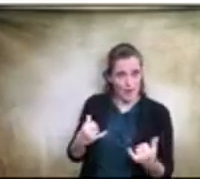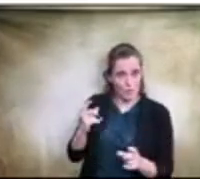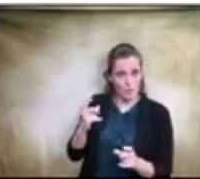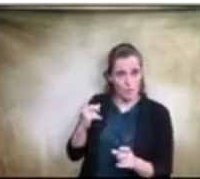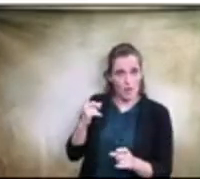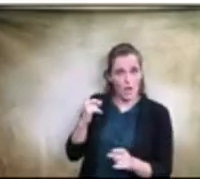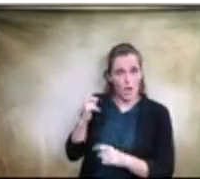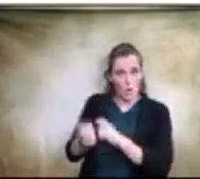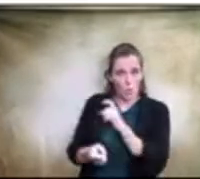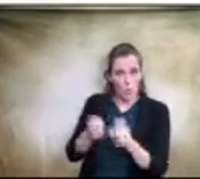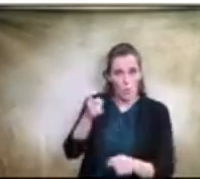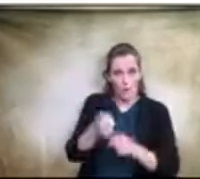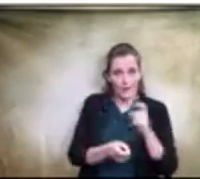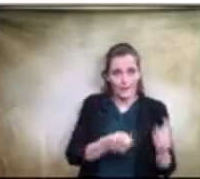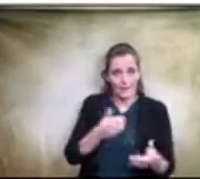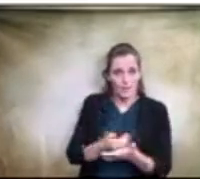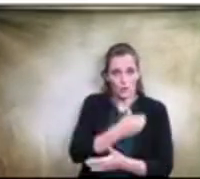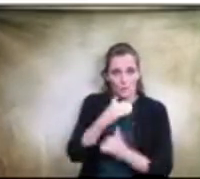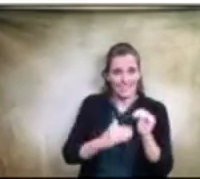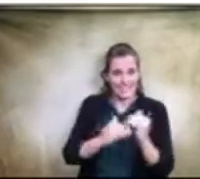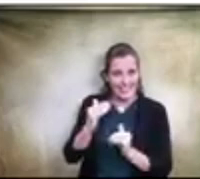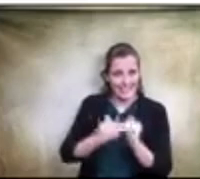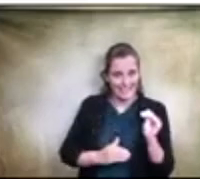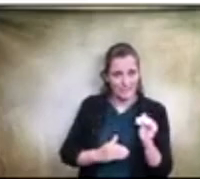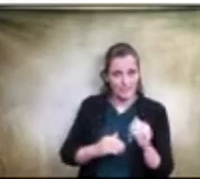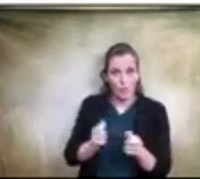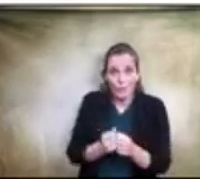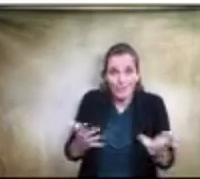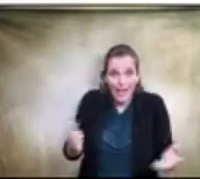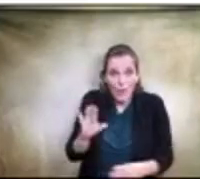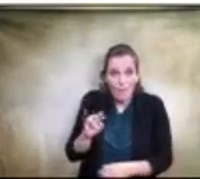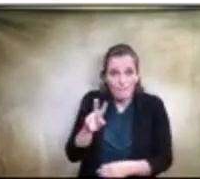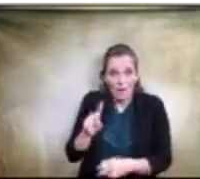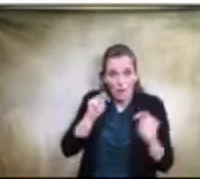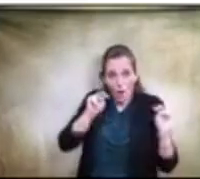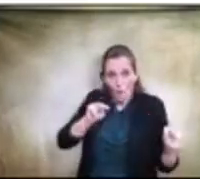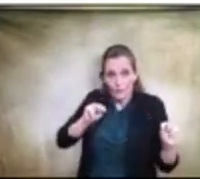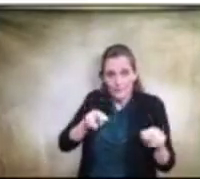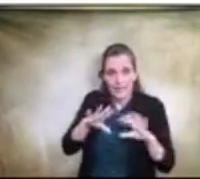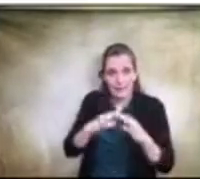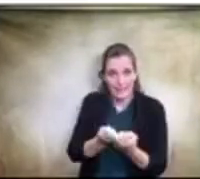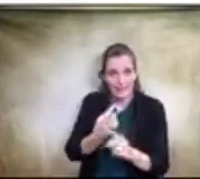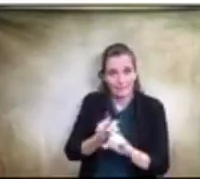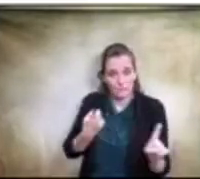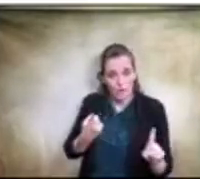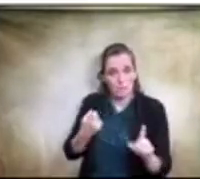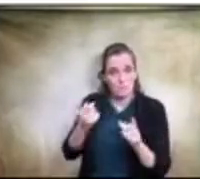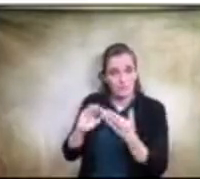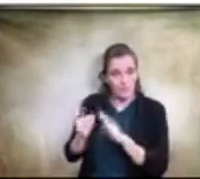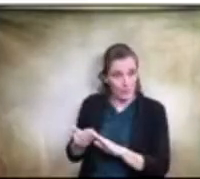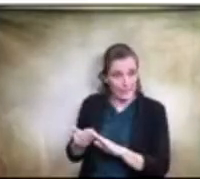all these new facilities without a, a bond oversight committee from the community. Um, and